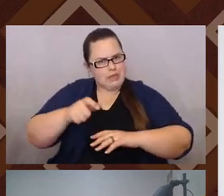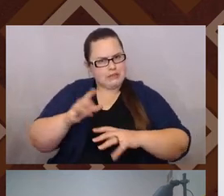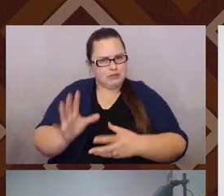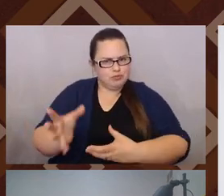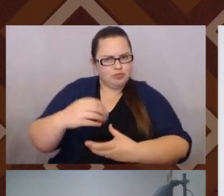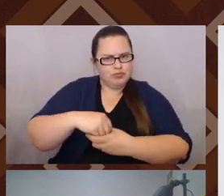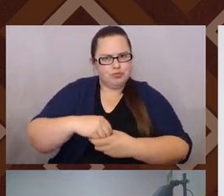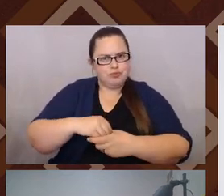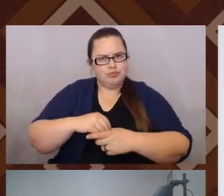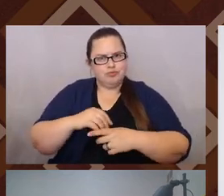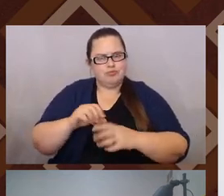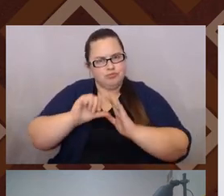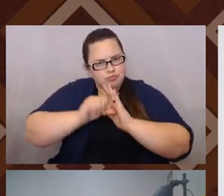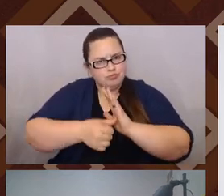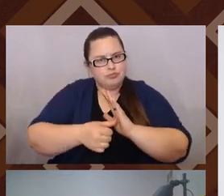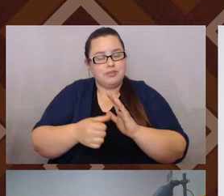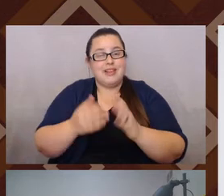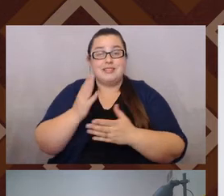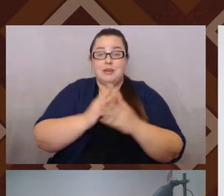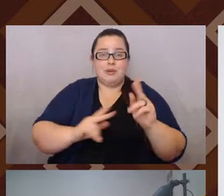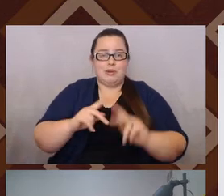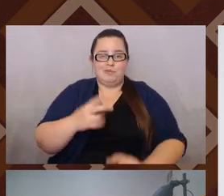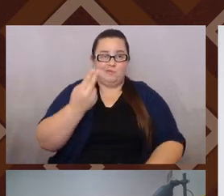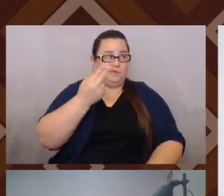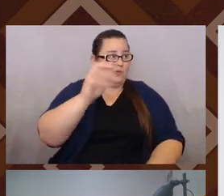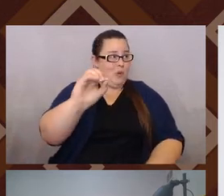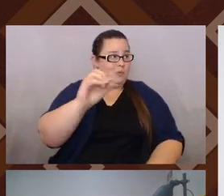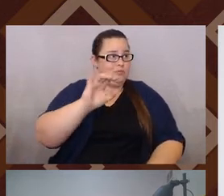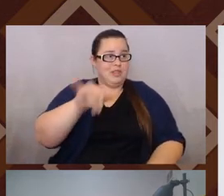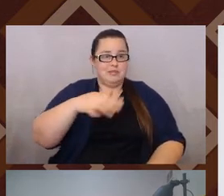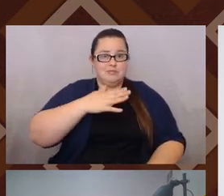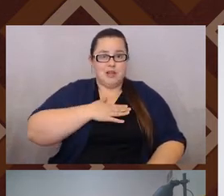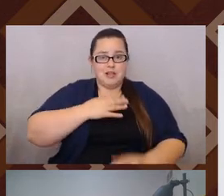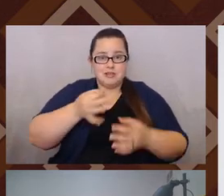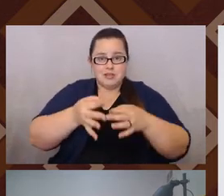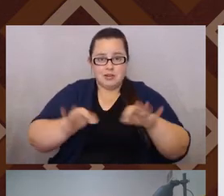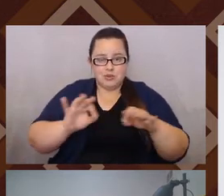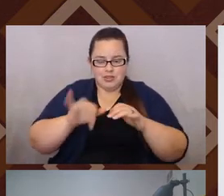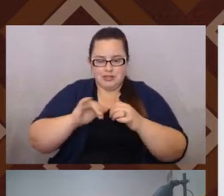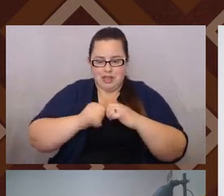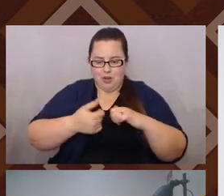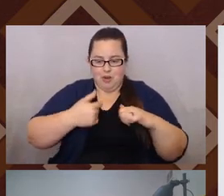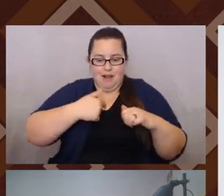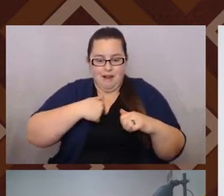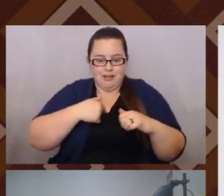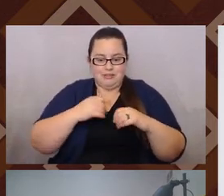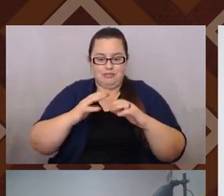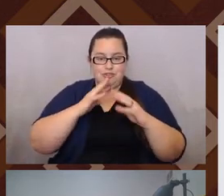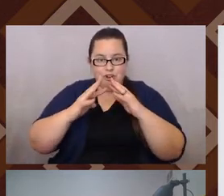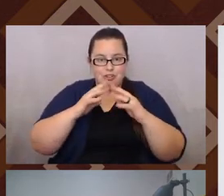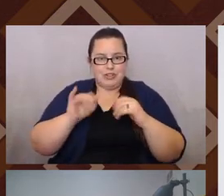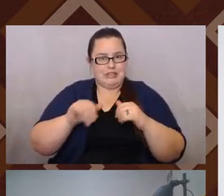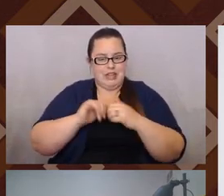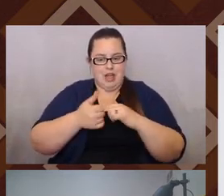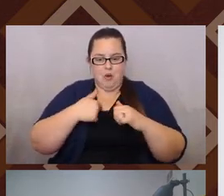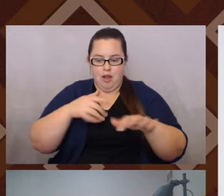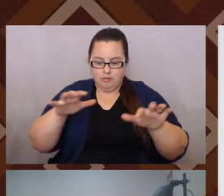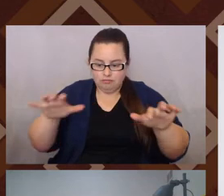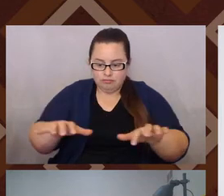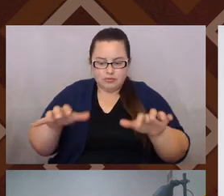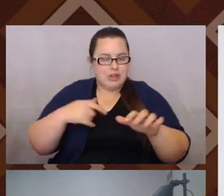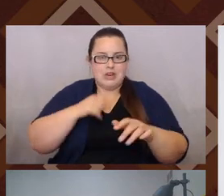and some folks just really are like, nope, that's my language, or this is how I talk. This is what I do. I don't need to change in this way.